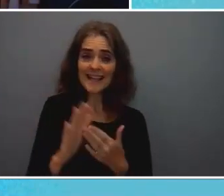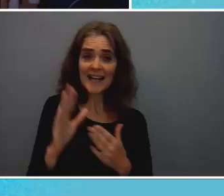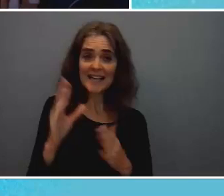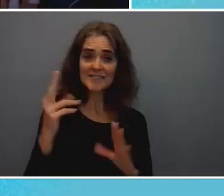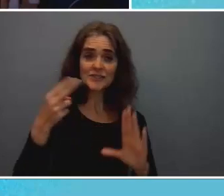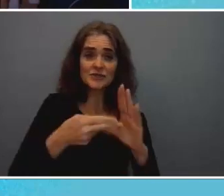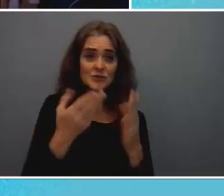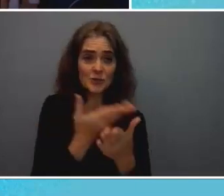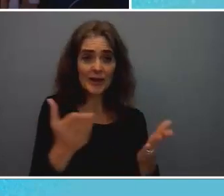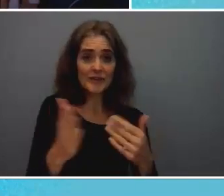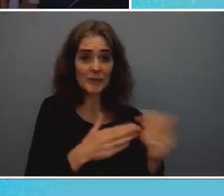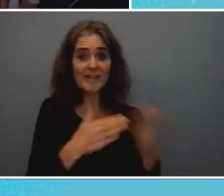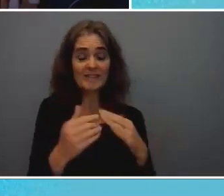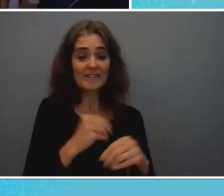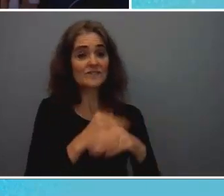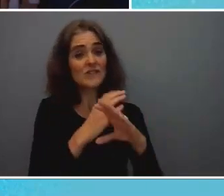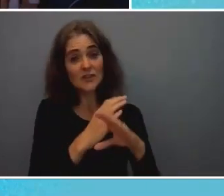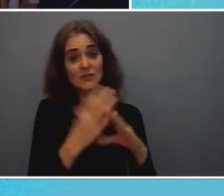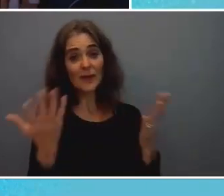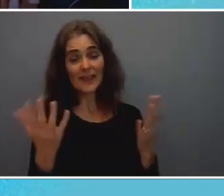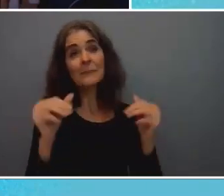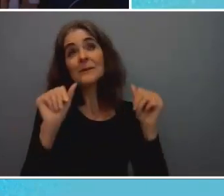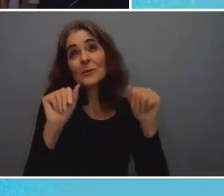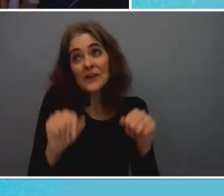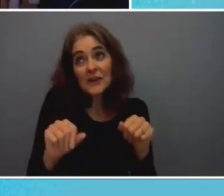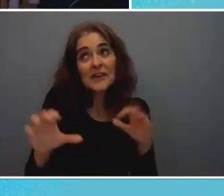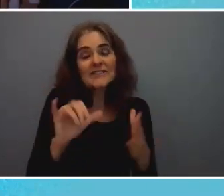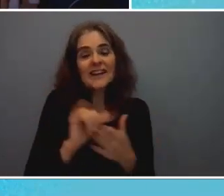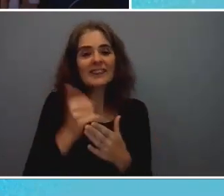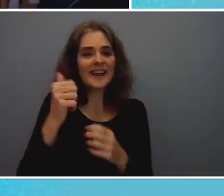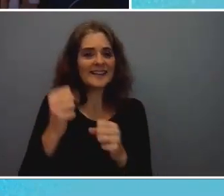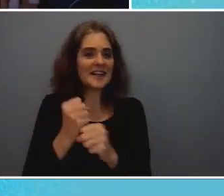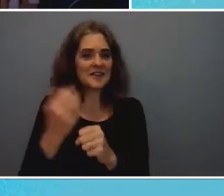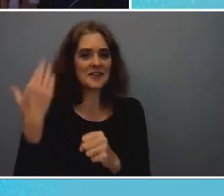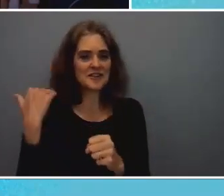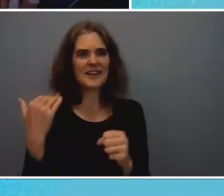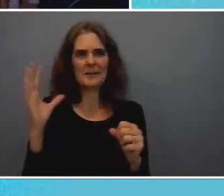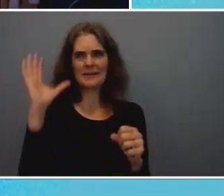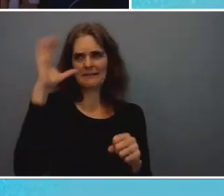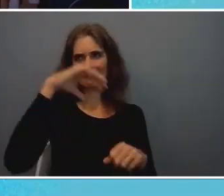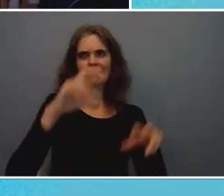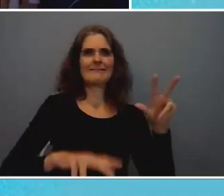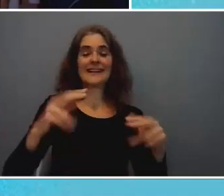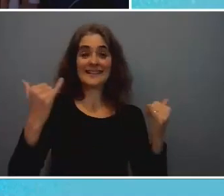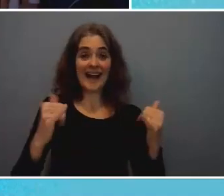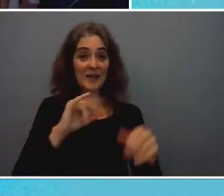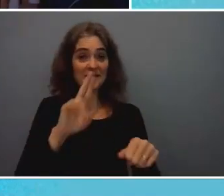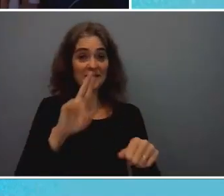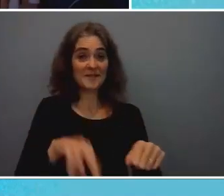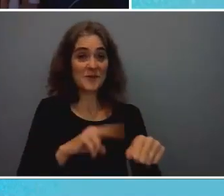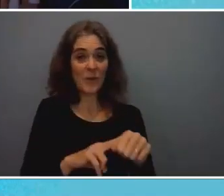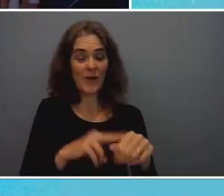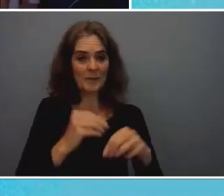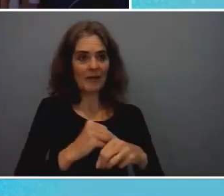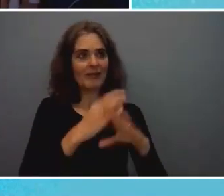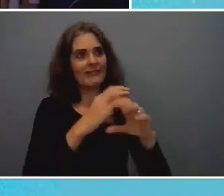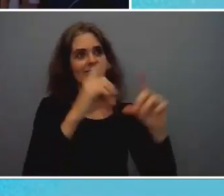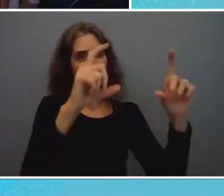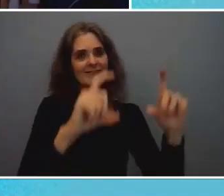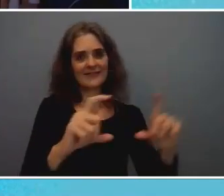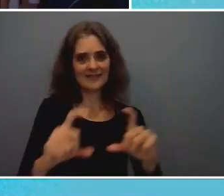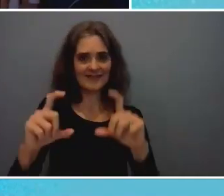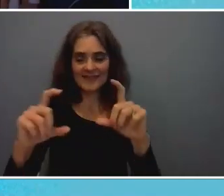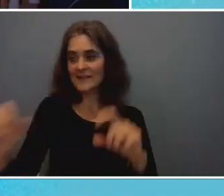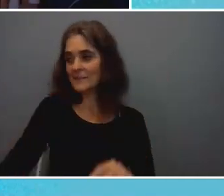we could have done i suppose a decade ago but seemed very strange and now seems normal i want to take the lens